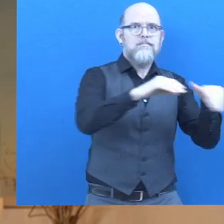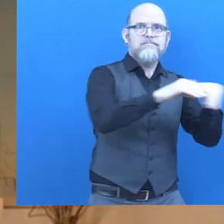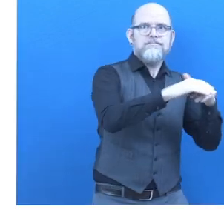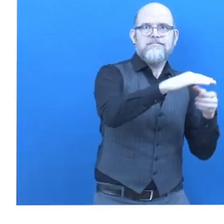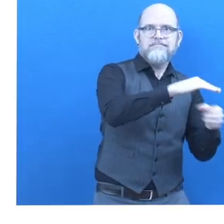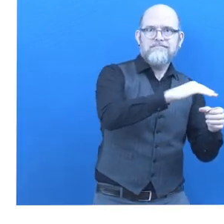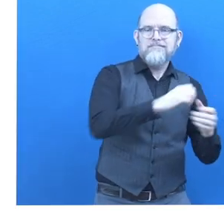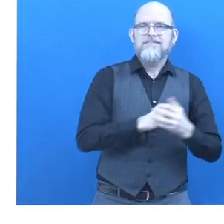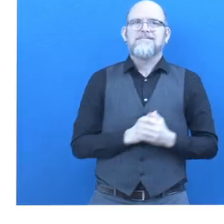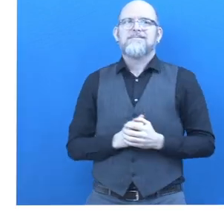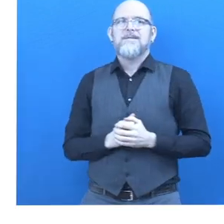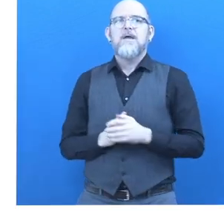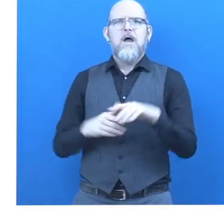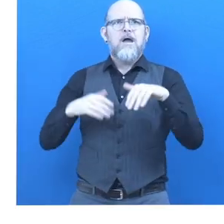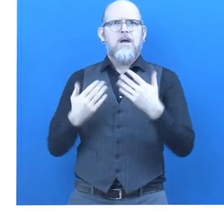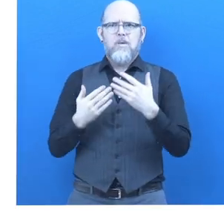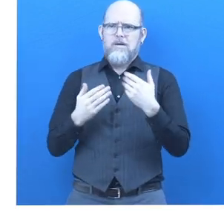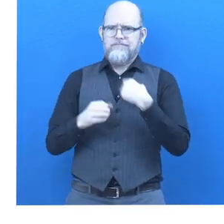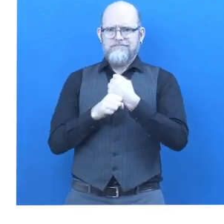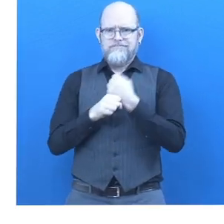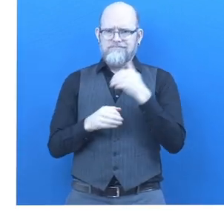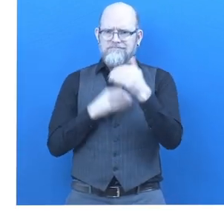employees. How does KFF work?